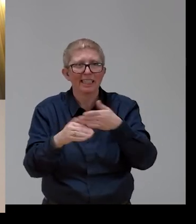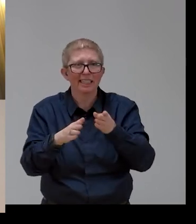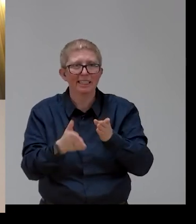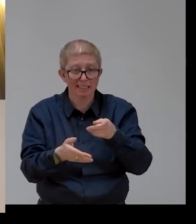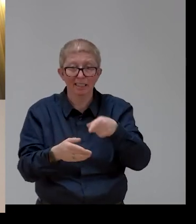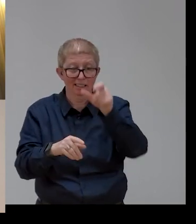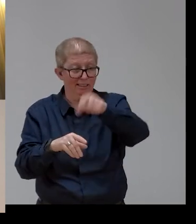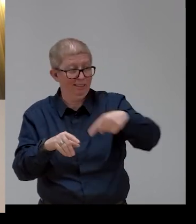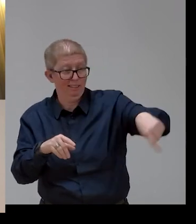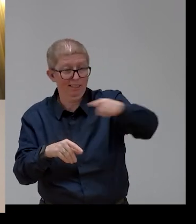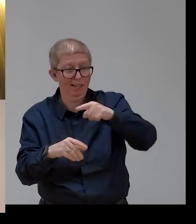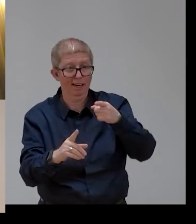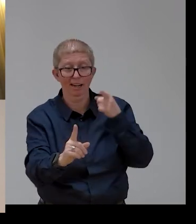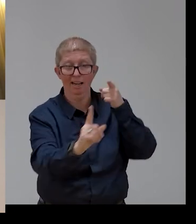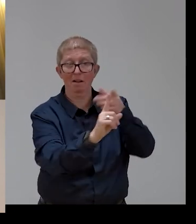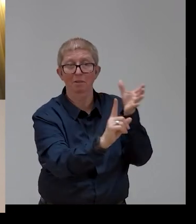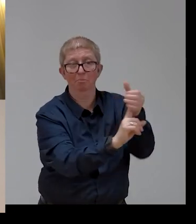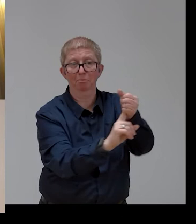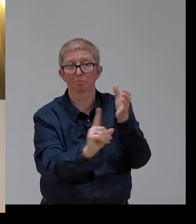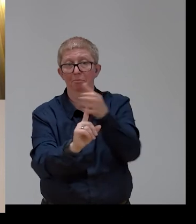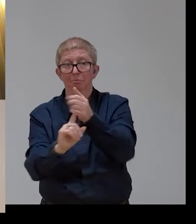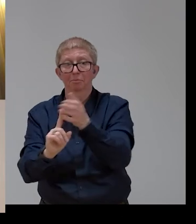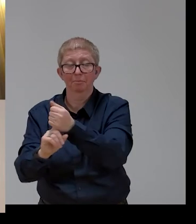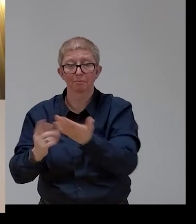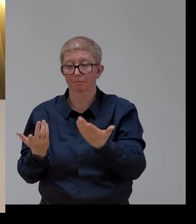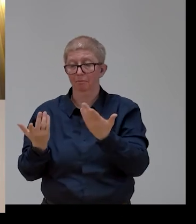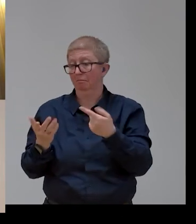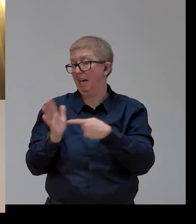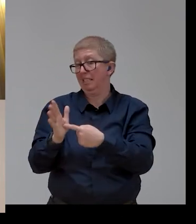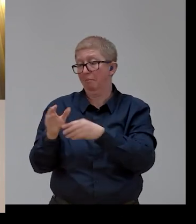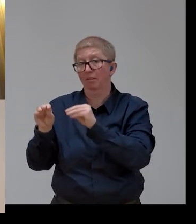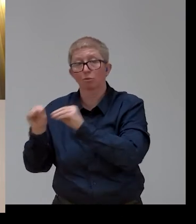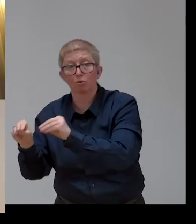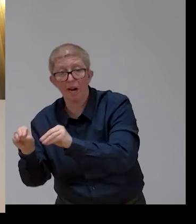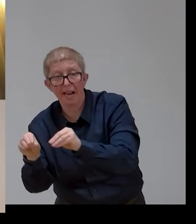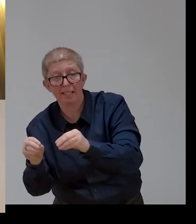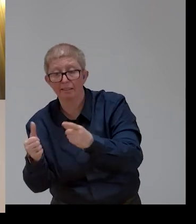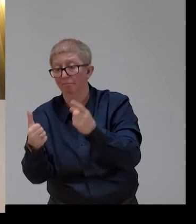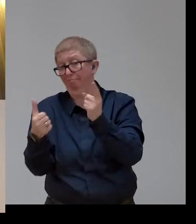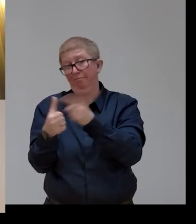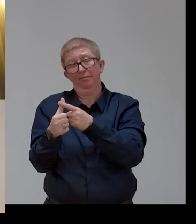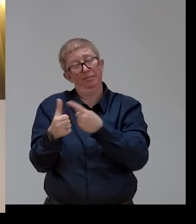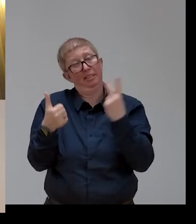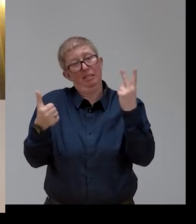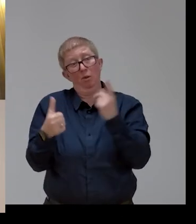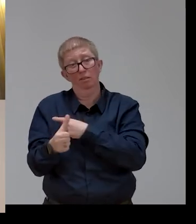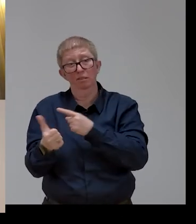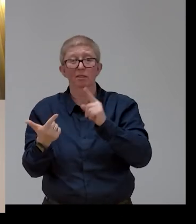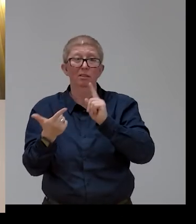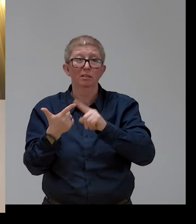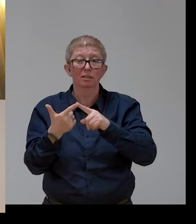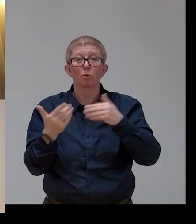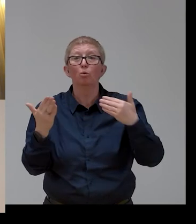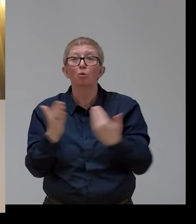Of course, training remains essential. Training also on new technologies, on accessible